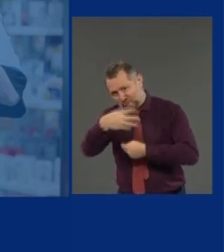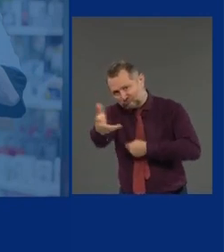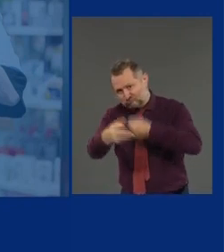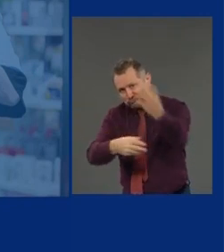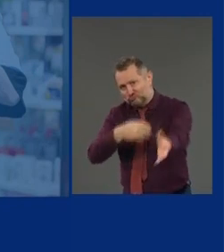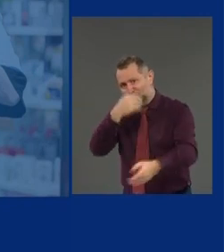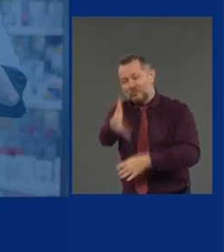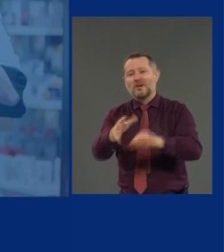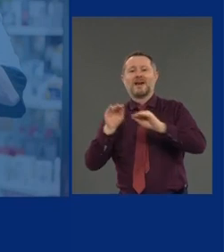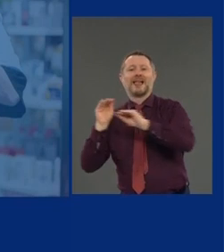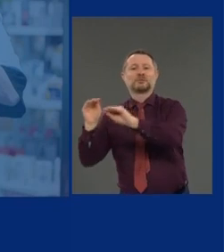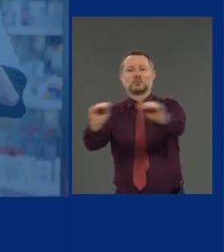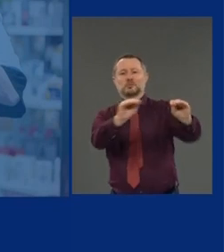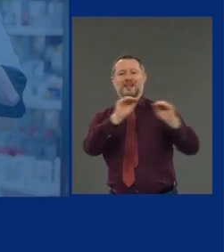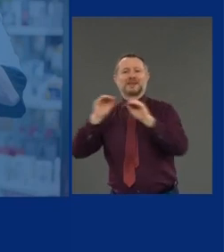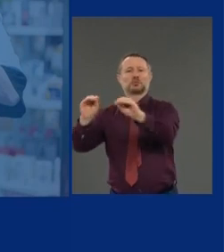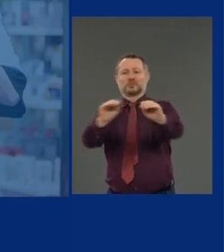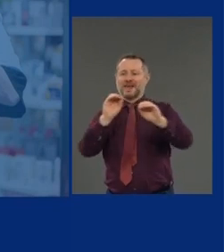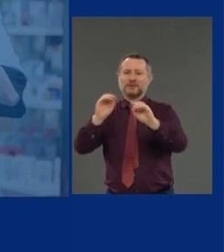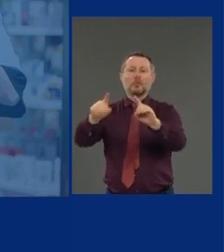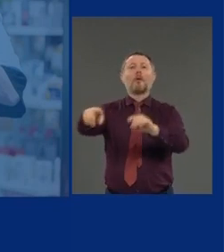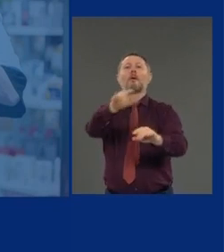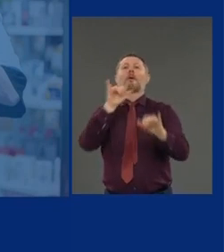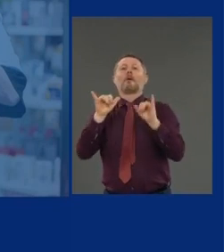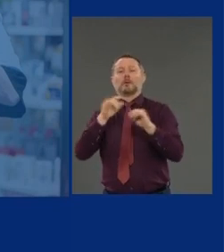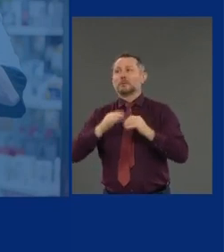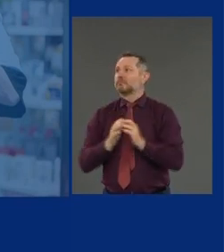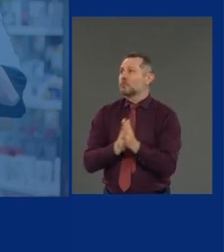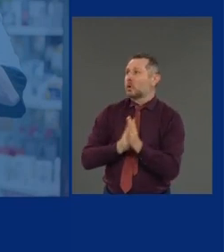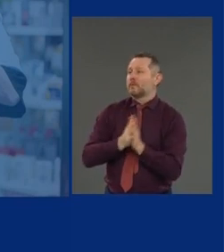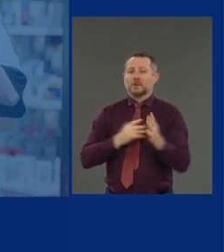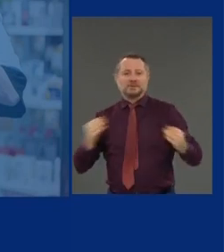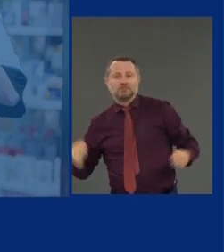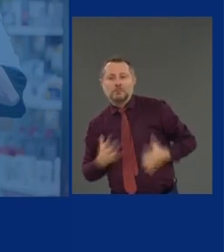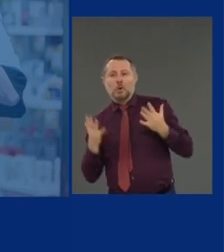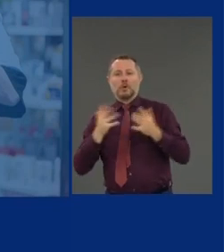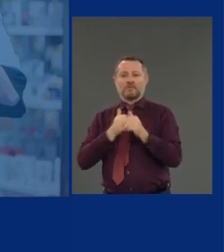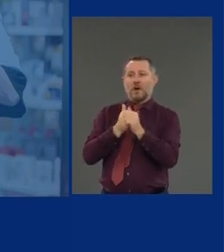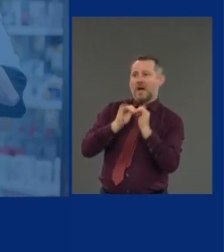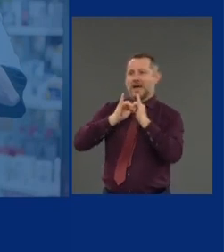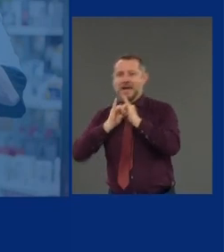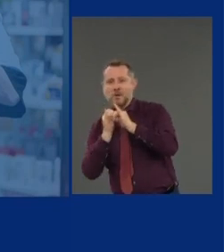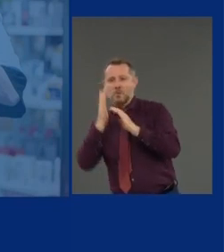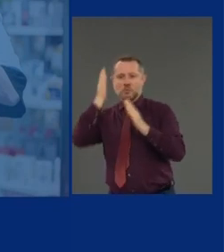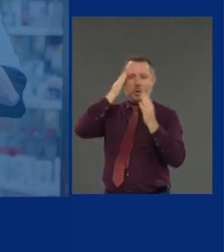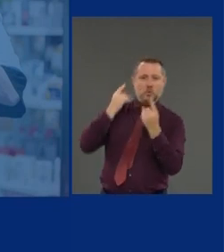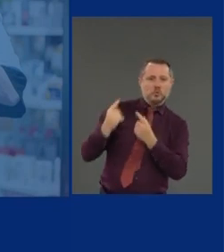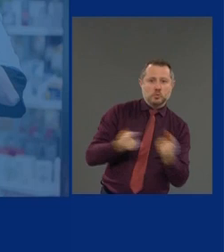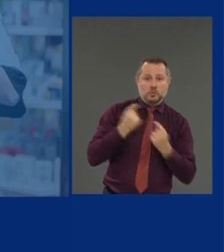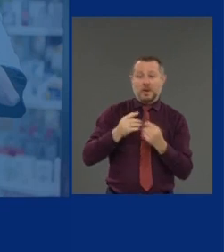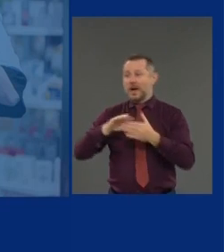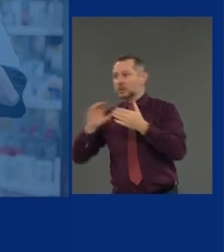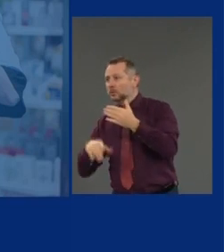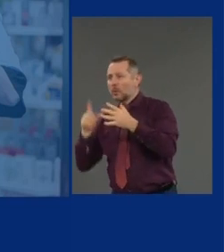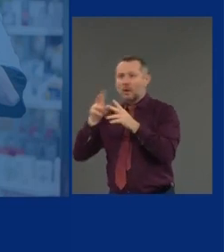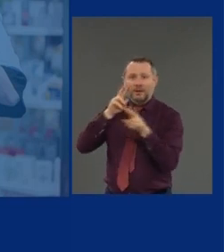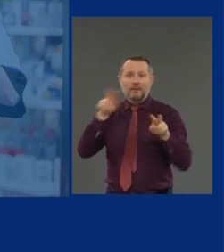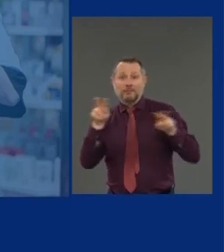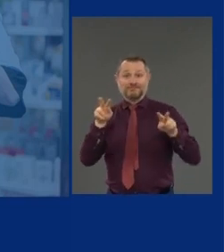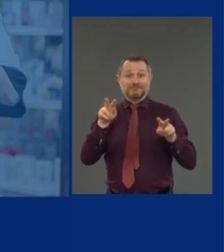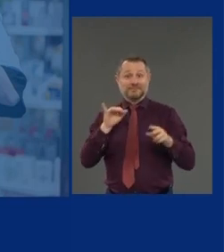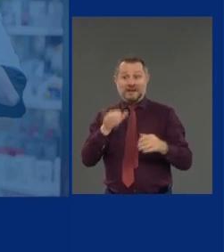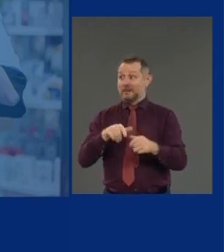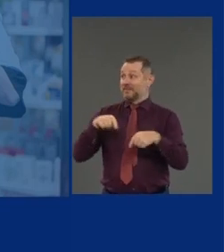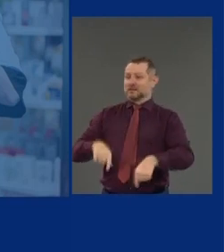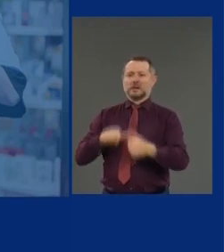about what can be done and should be done and what are the consequences. And it has worked brilliantly up until now. And